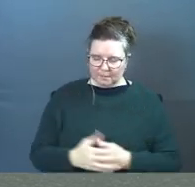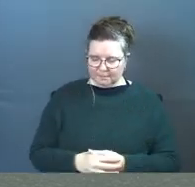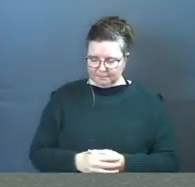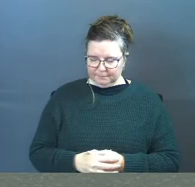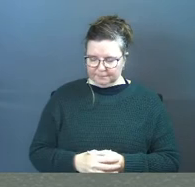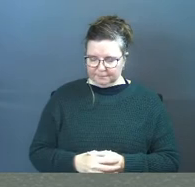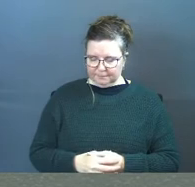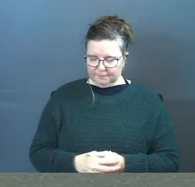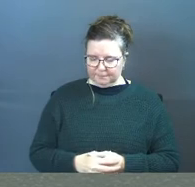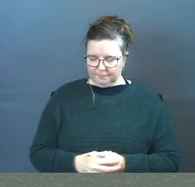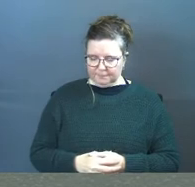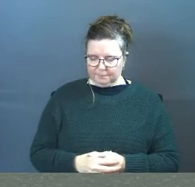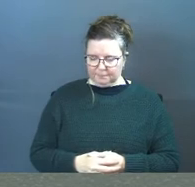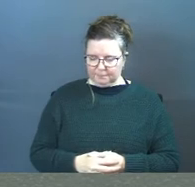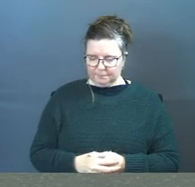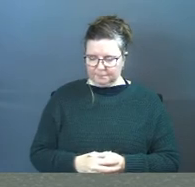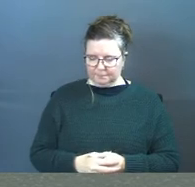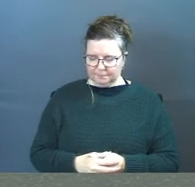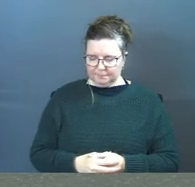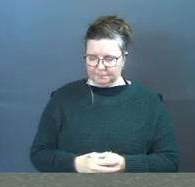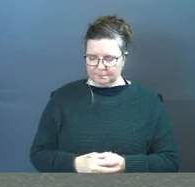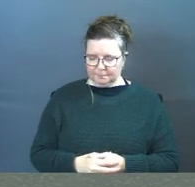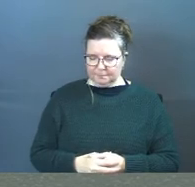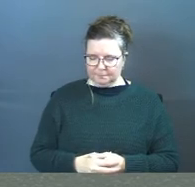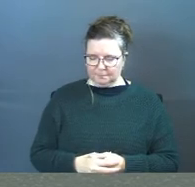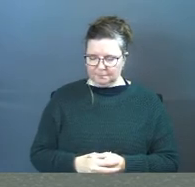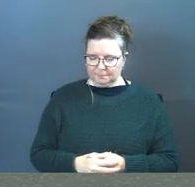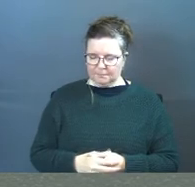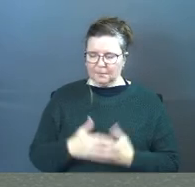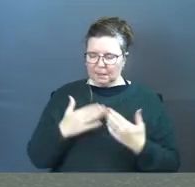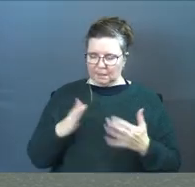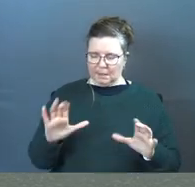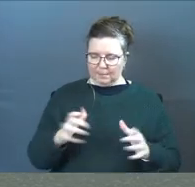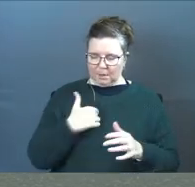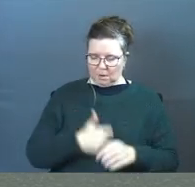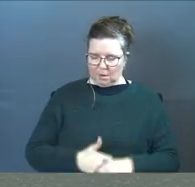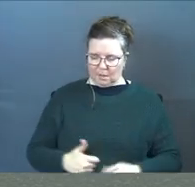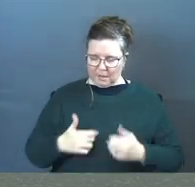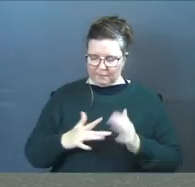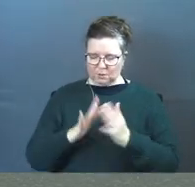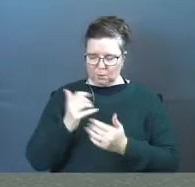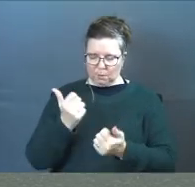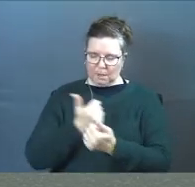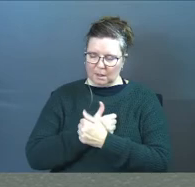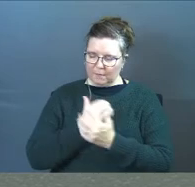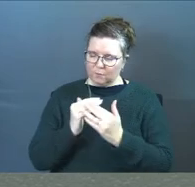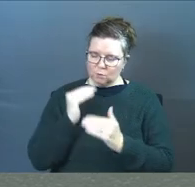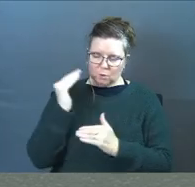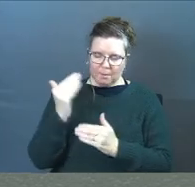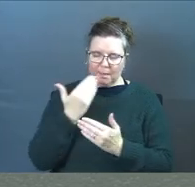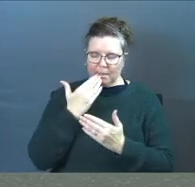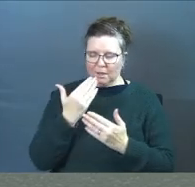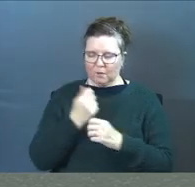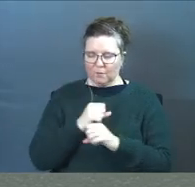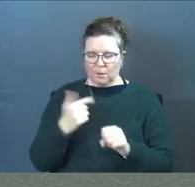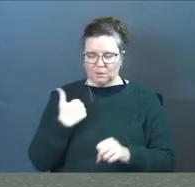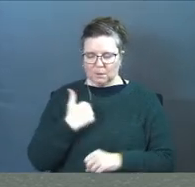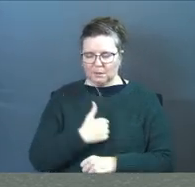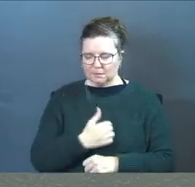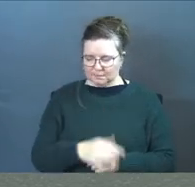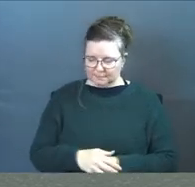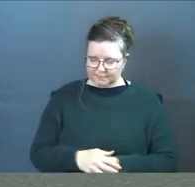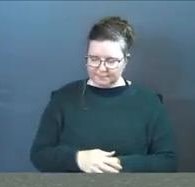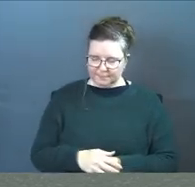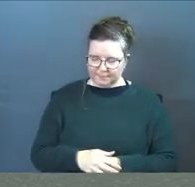let that be done in our lives Jesus we love you so much thank you for rescuing us